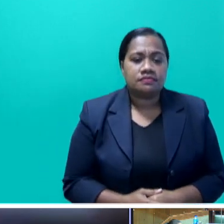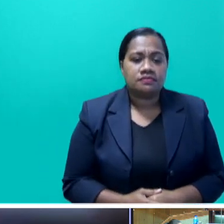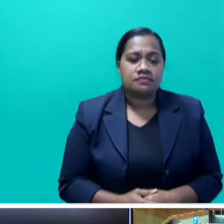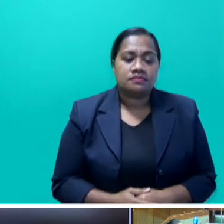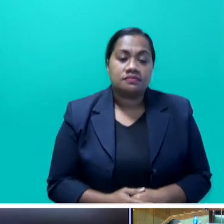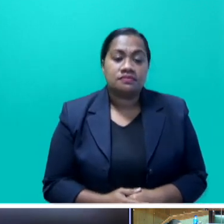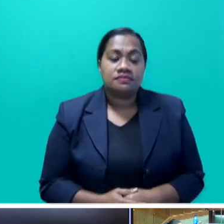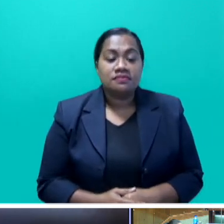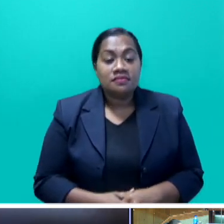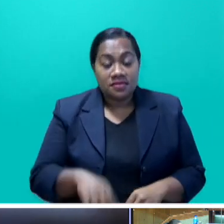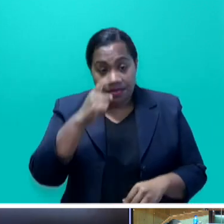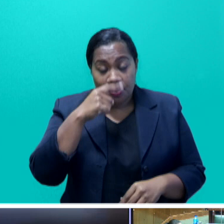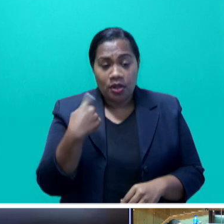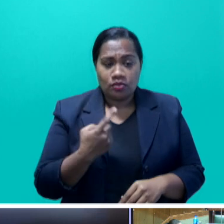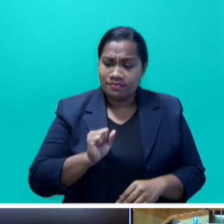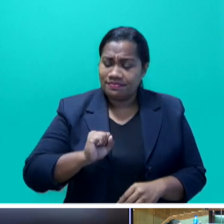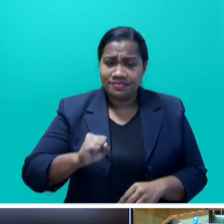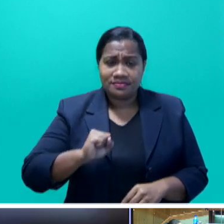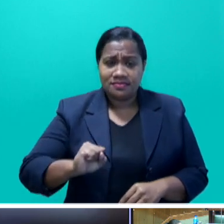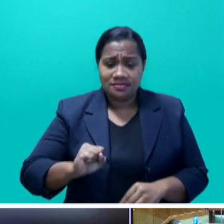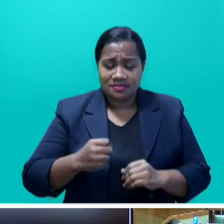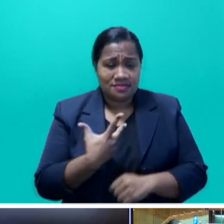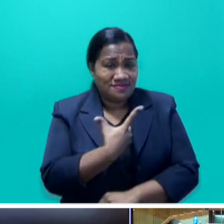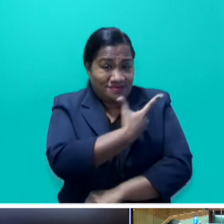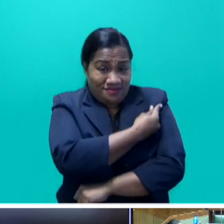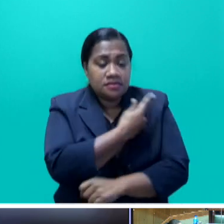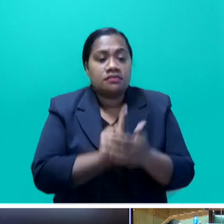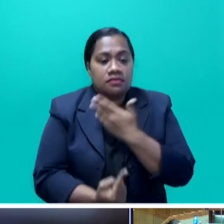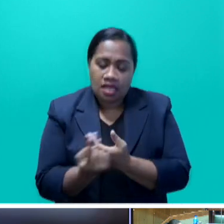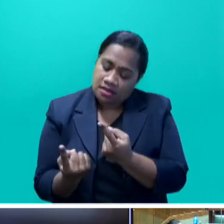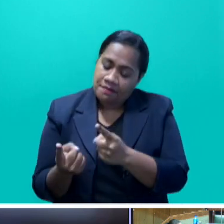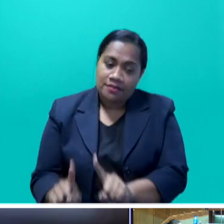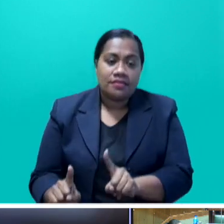people who refuse the vaccines are dying in hospitals.